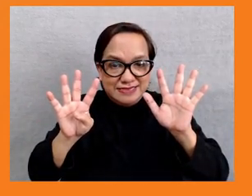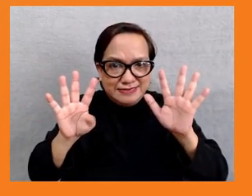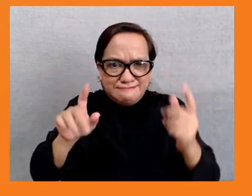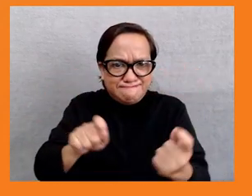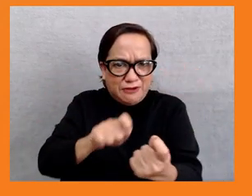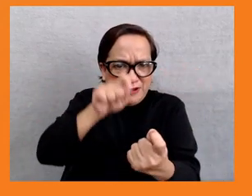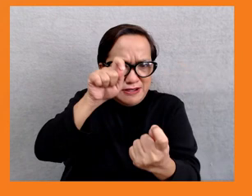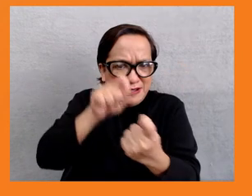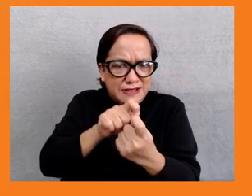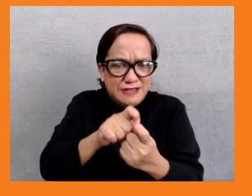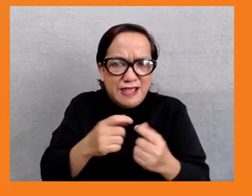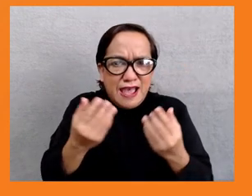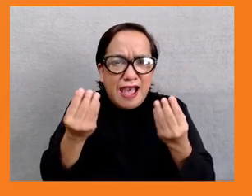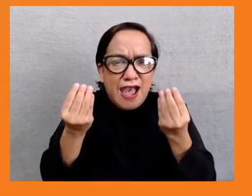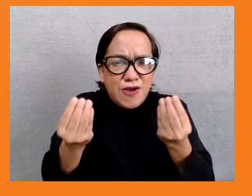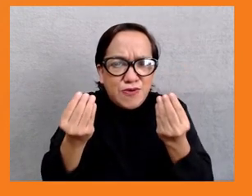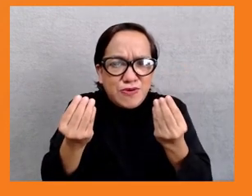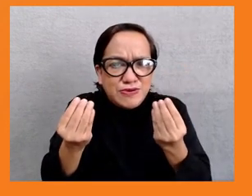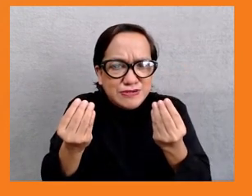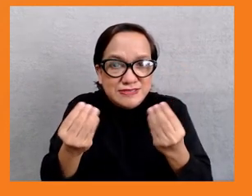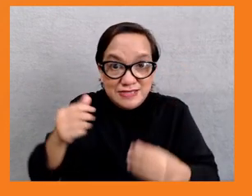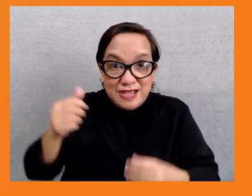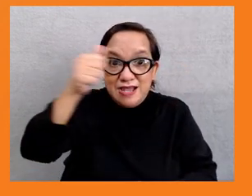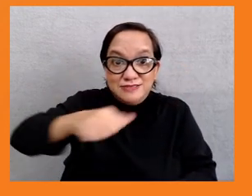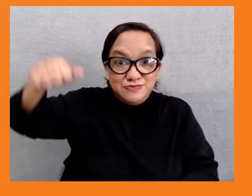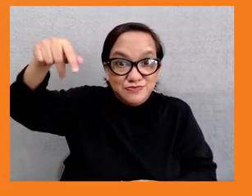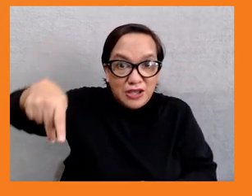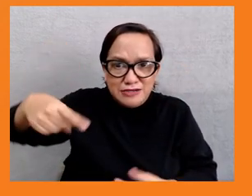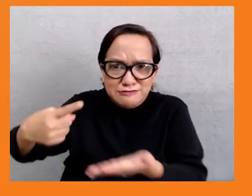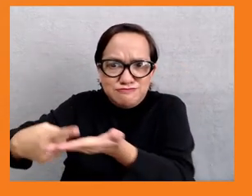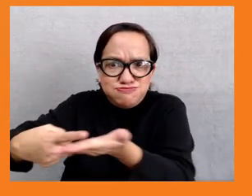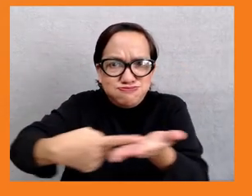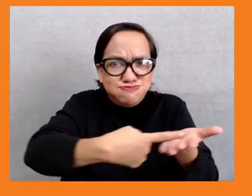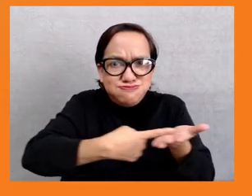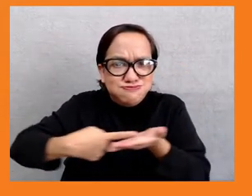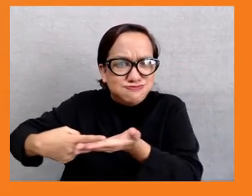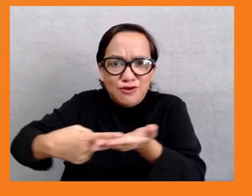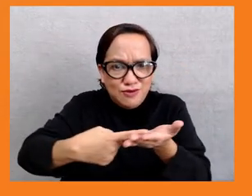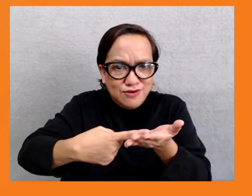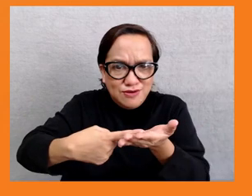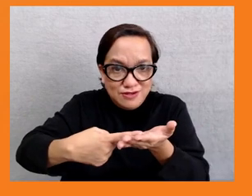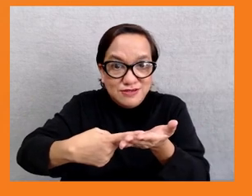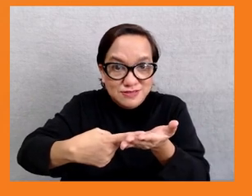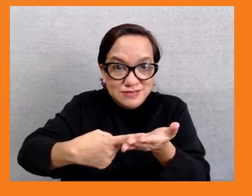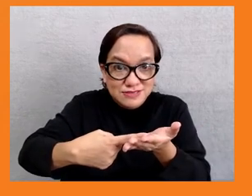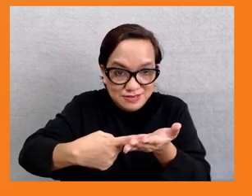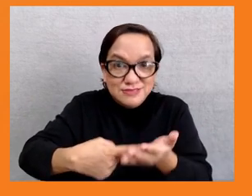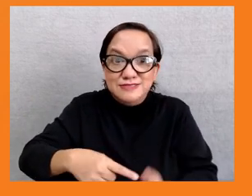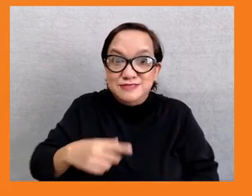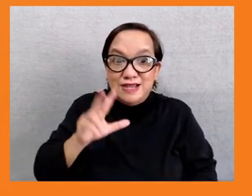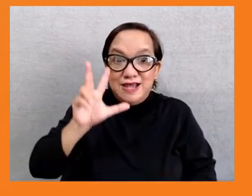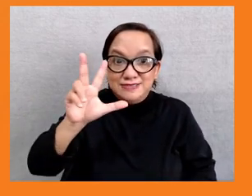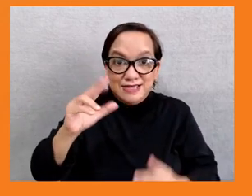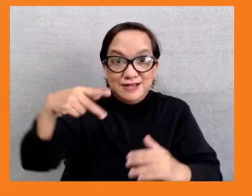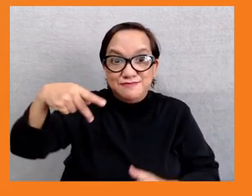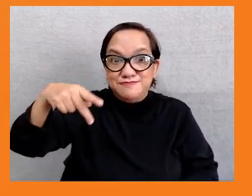event later this year as well. And it looks at three pillars. Each of those pillars focuses on one set of policies which have been shown by